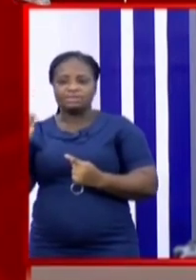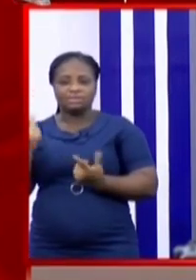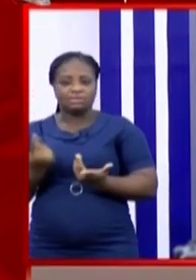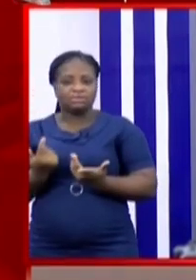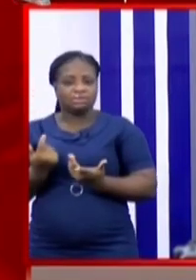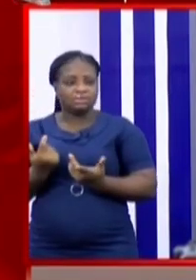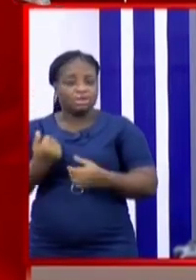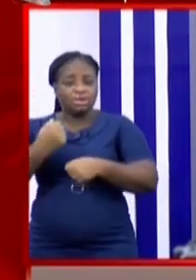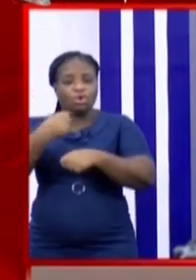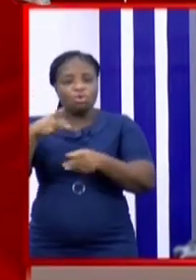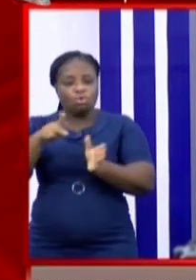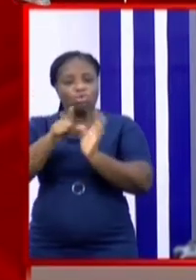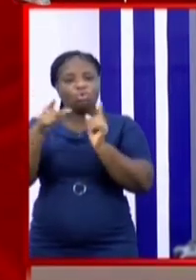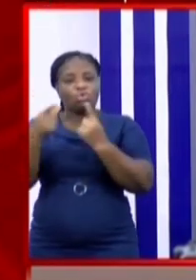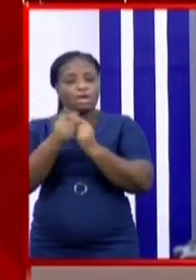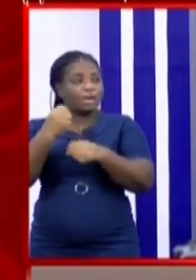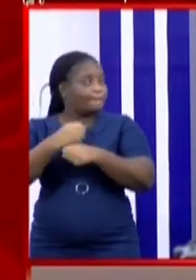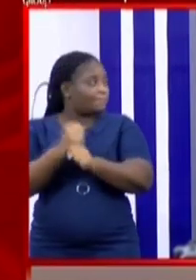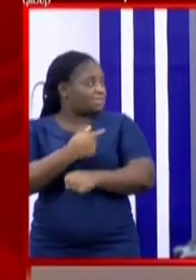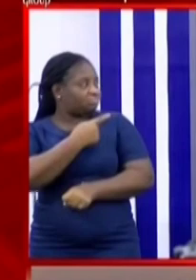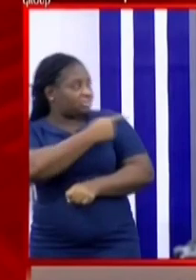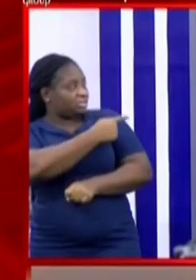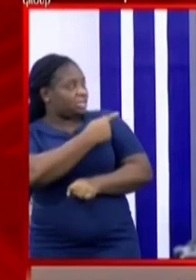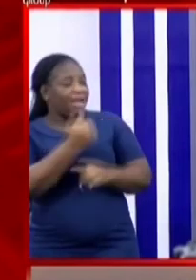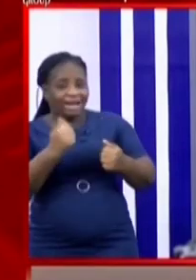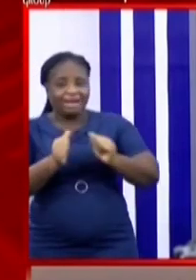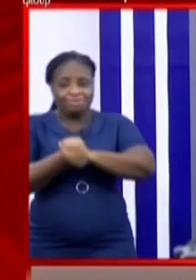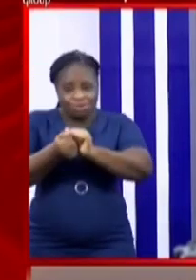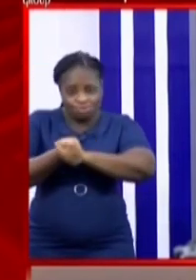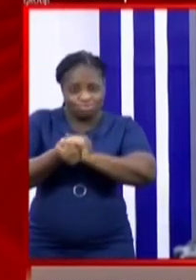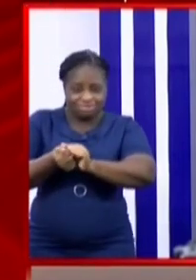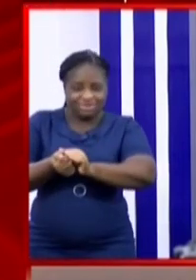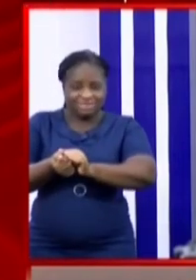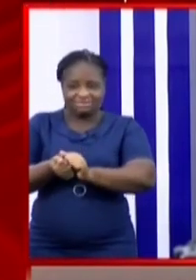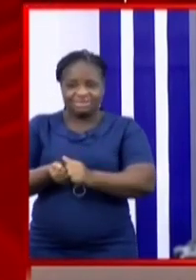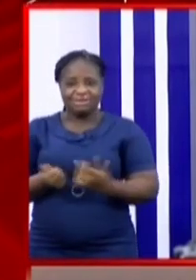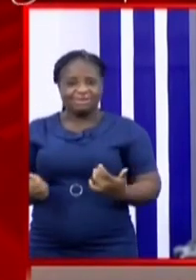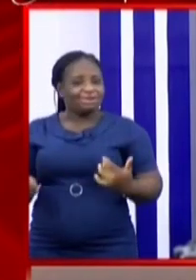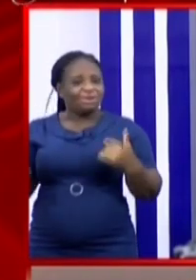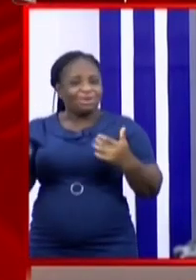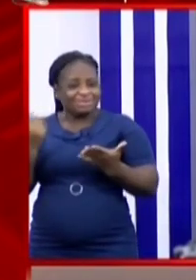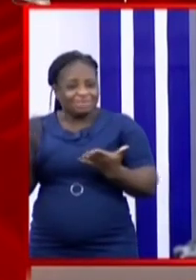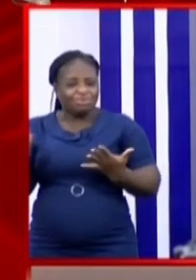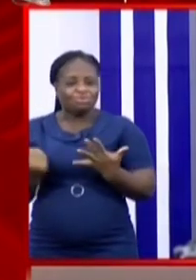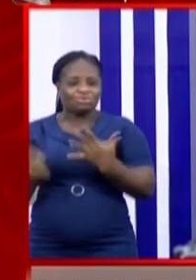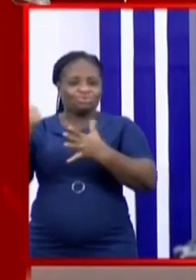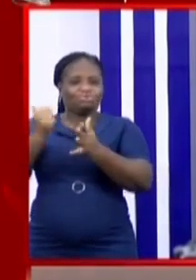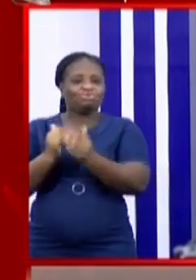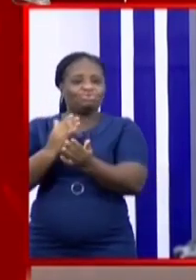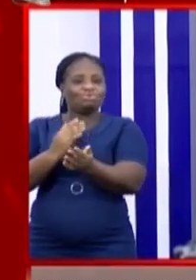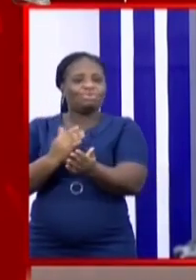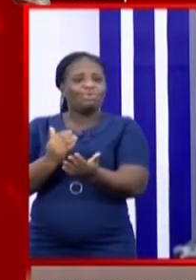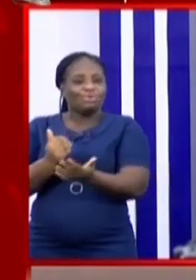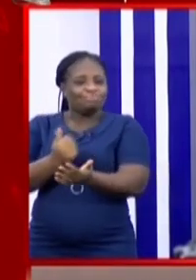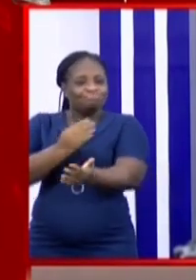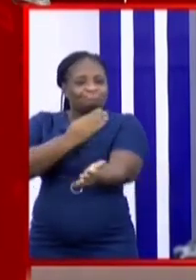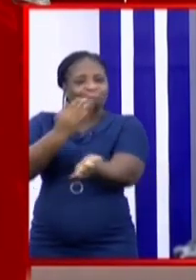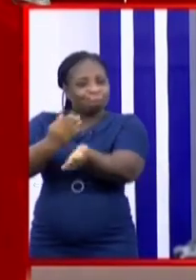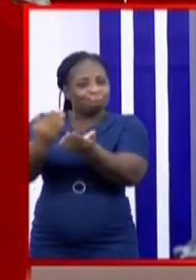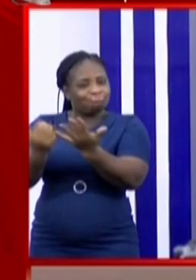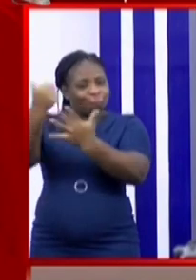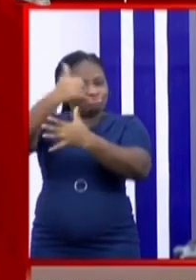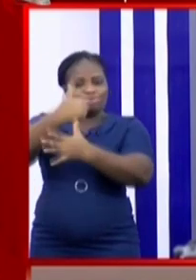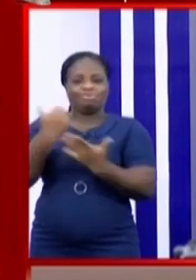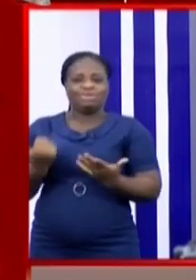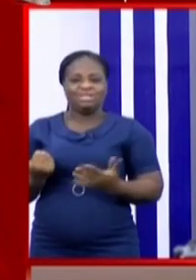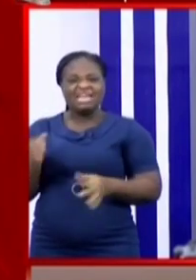that is comfortable, it can be washed and real and I think this is something we want to promote. We want to ensure, encourage all people to